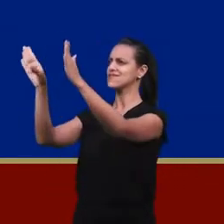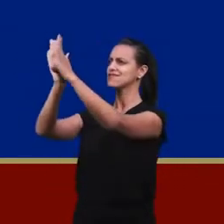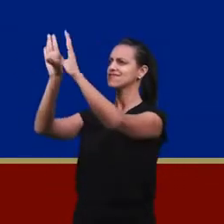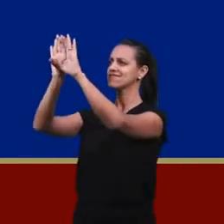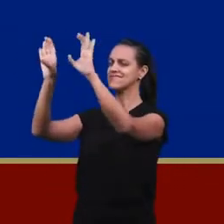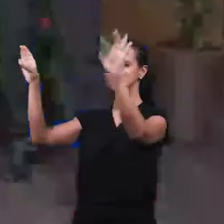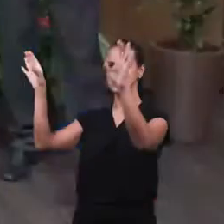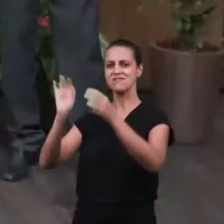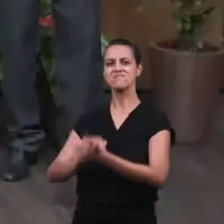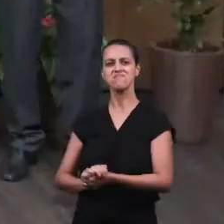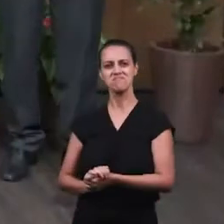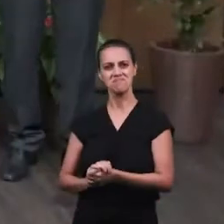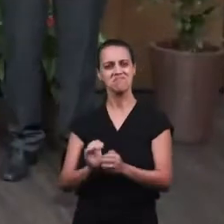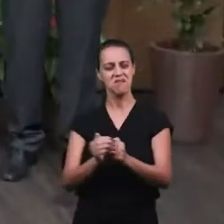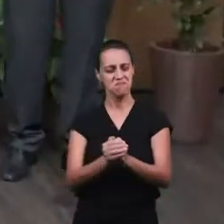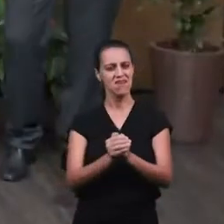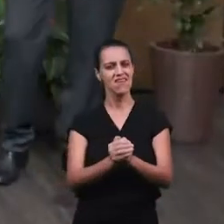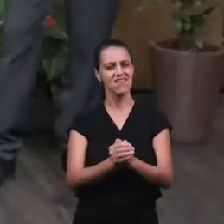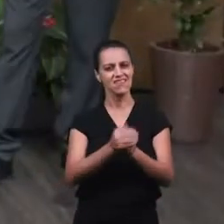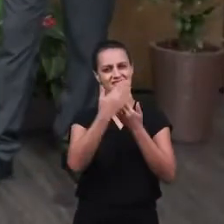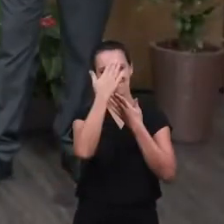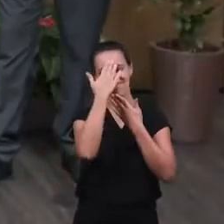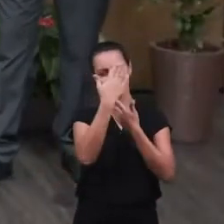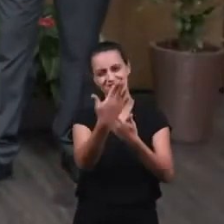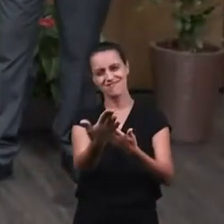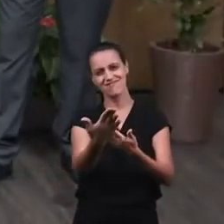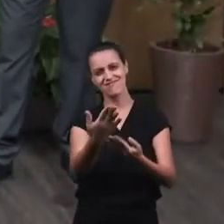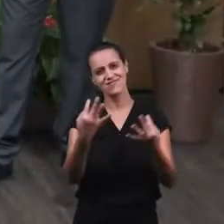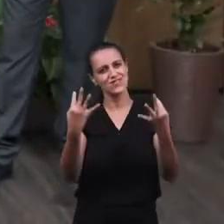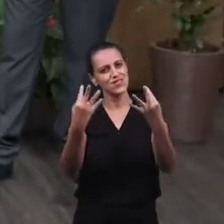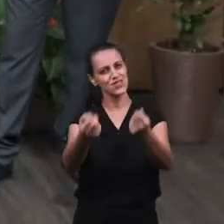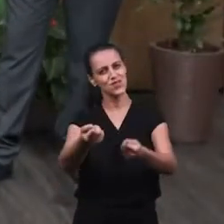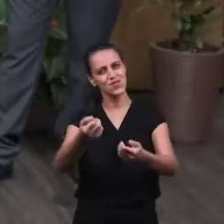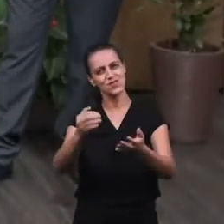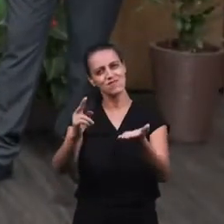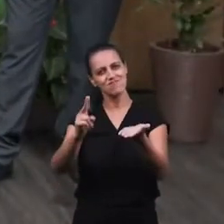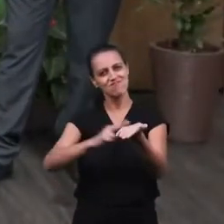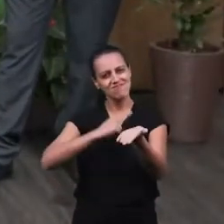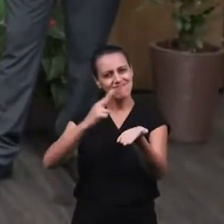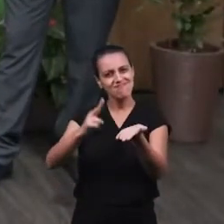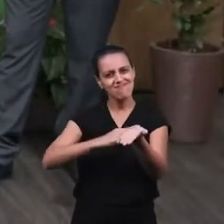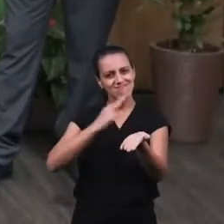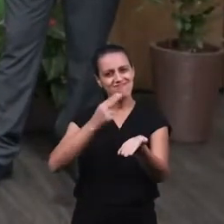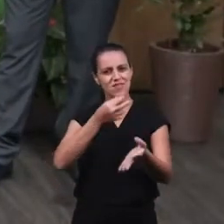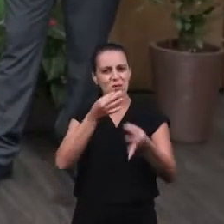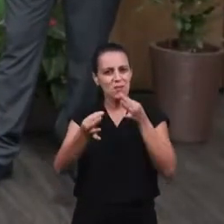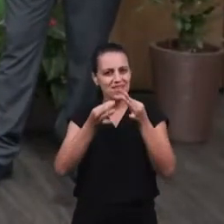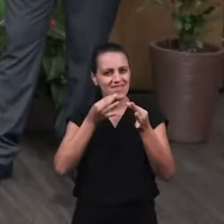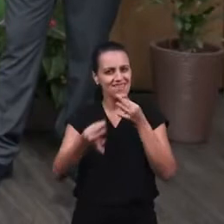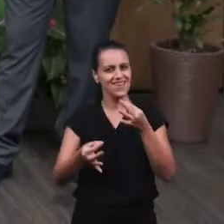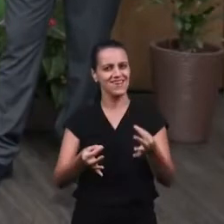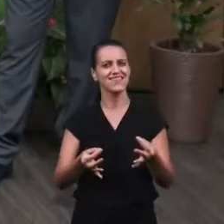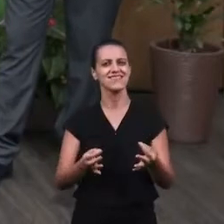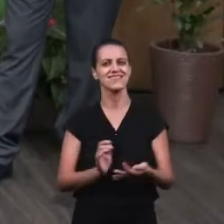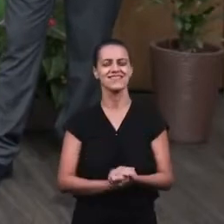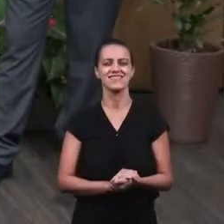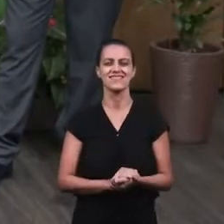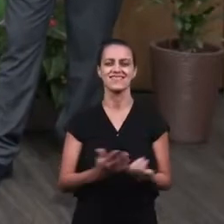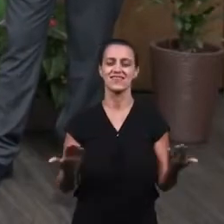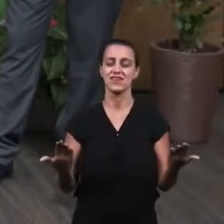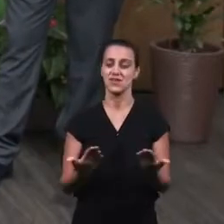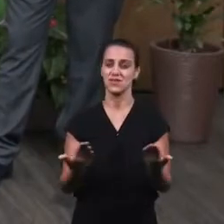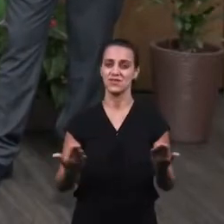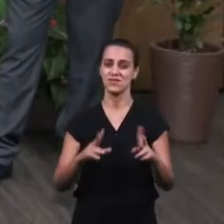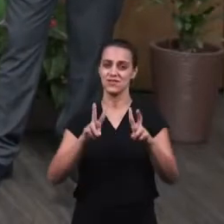Amen. Glorious to Jesus. We thank everyone for their participation, everyone who sent us their comments. Today,